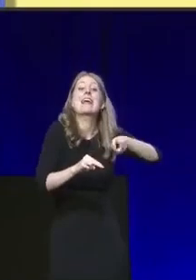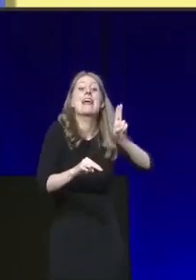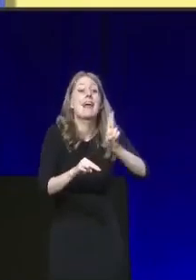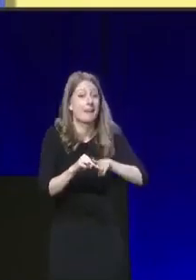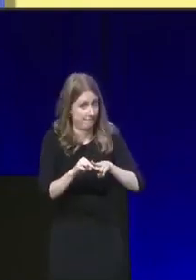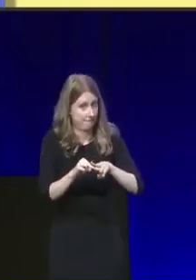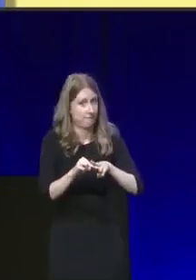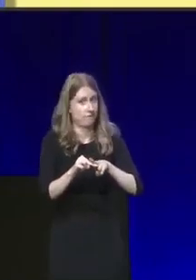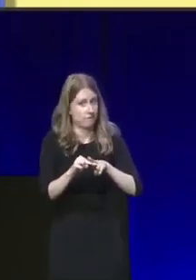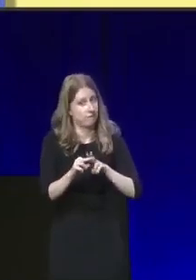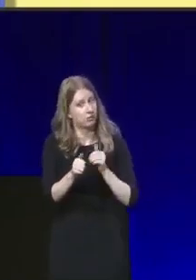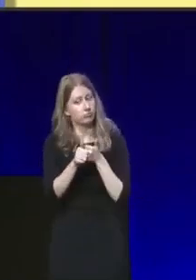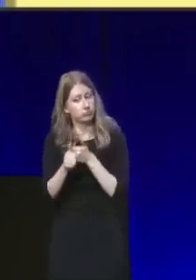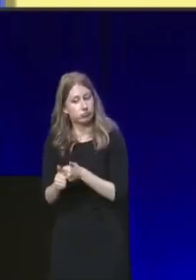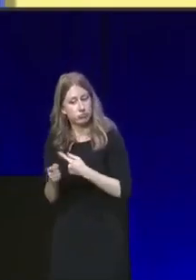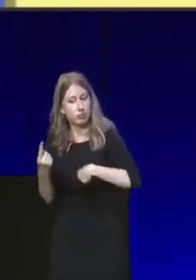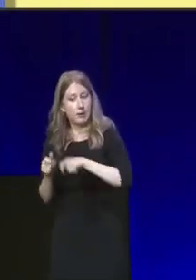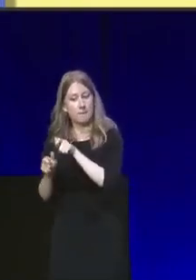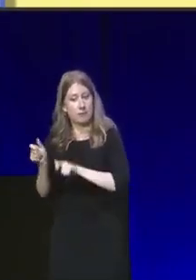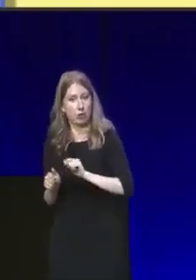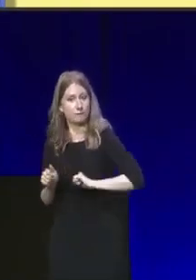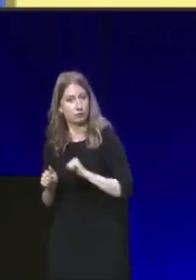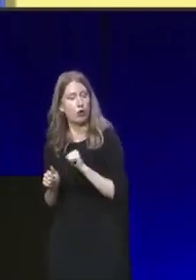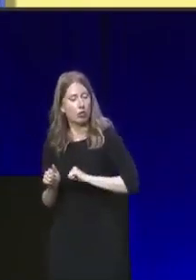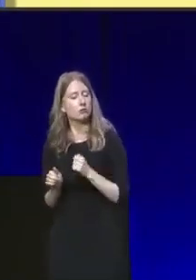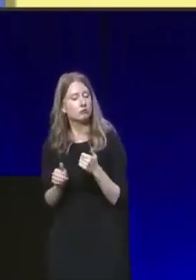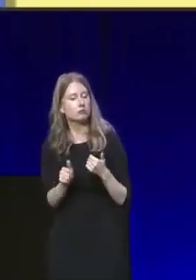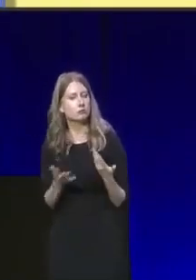it is in the interests of the people of Scotland to do so.